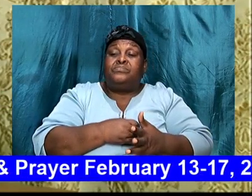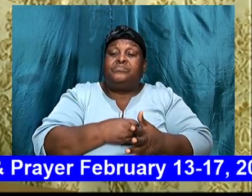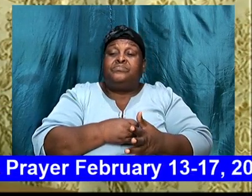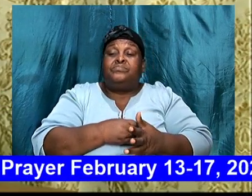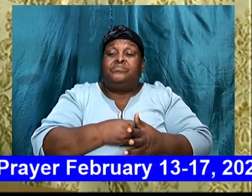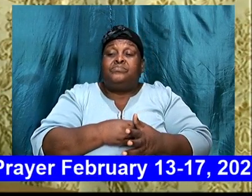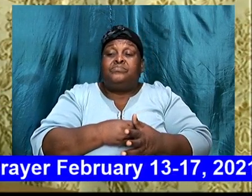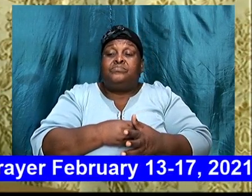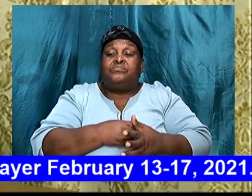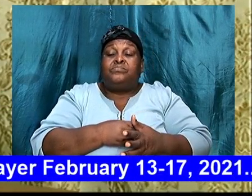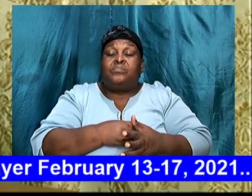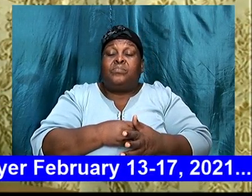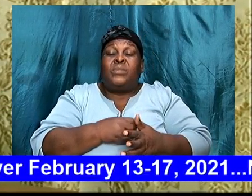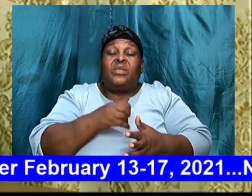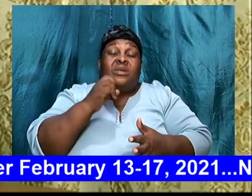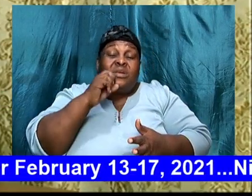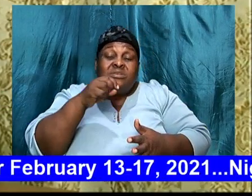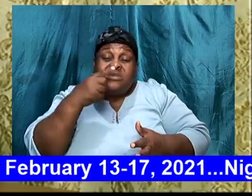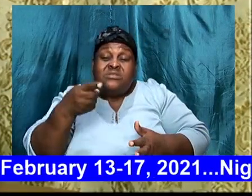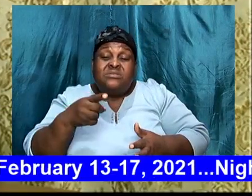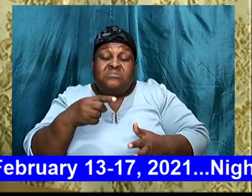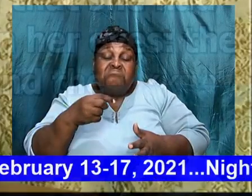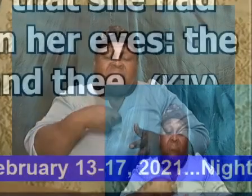She said to him, I have given you,